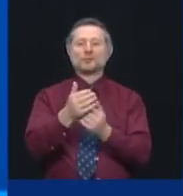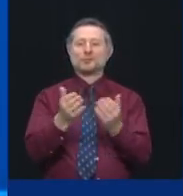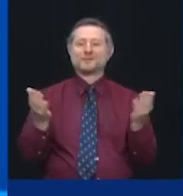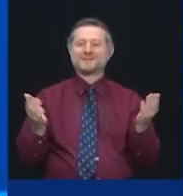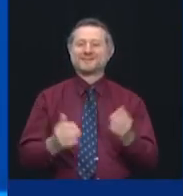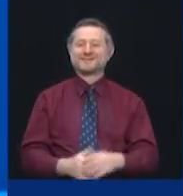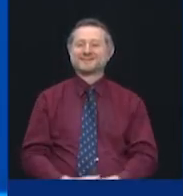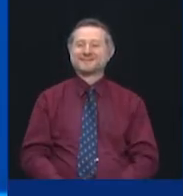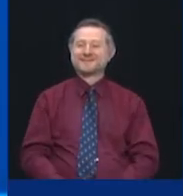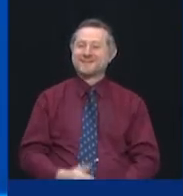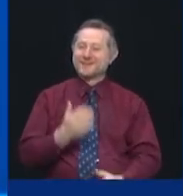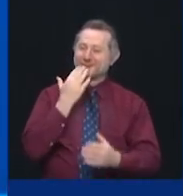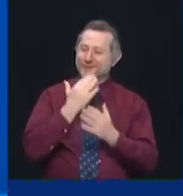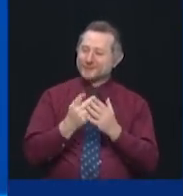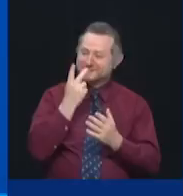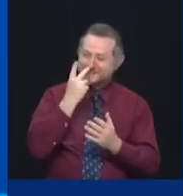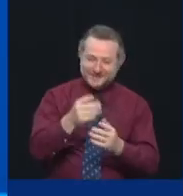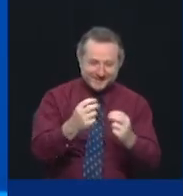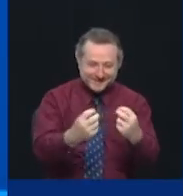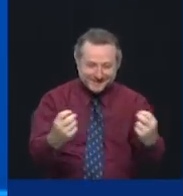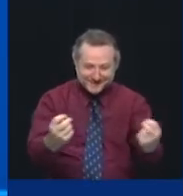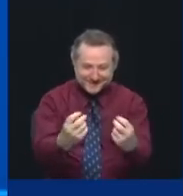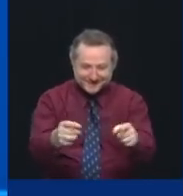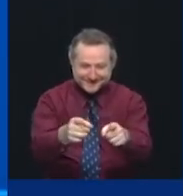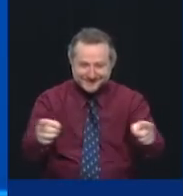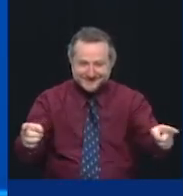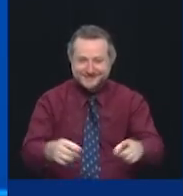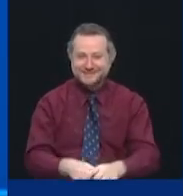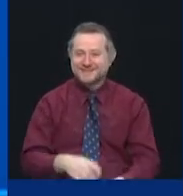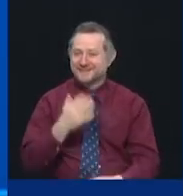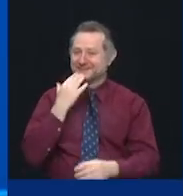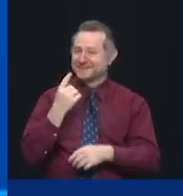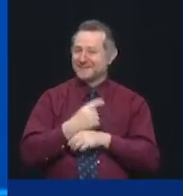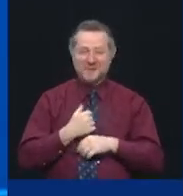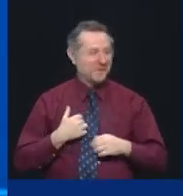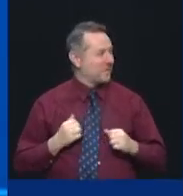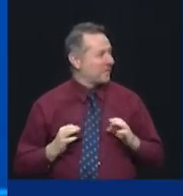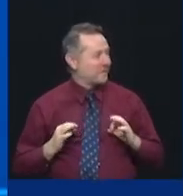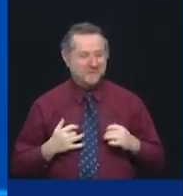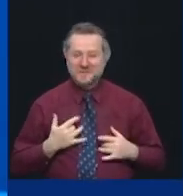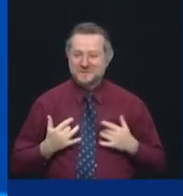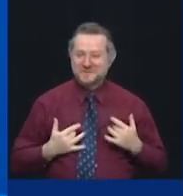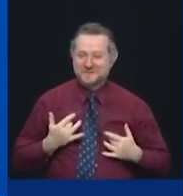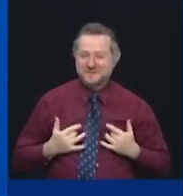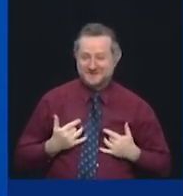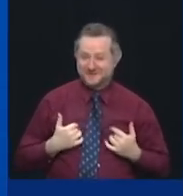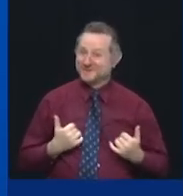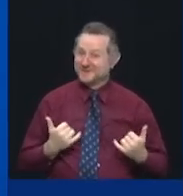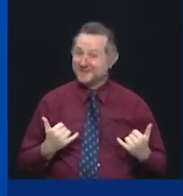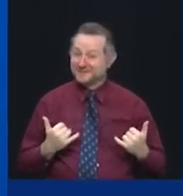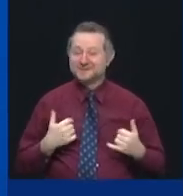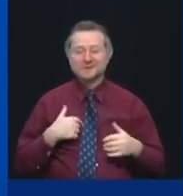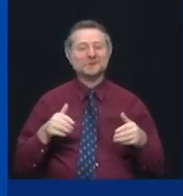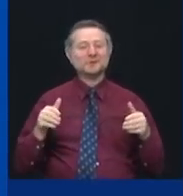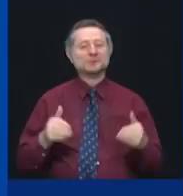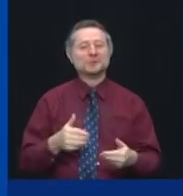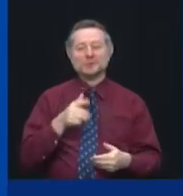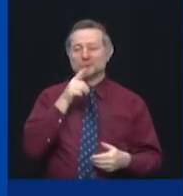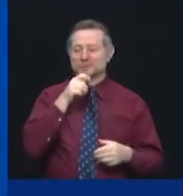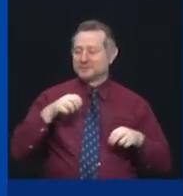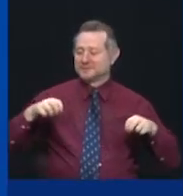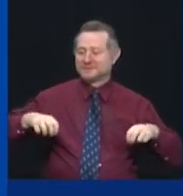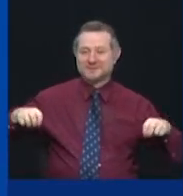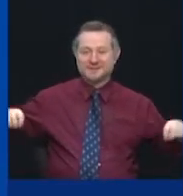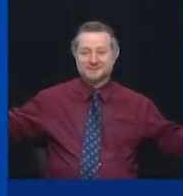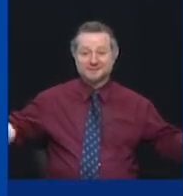Good to see all of you today. It's an exciting day. Let me introduce the people who joined with me today. To